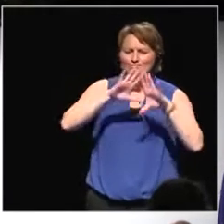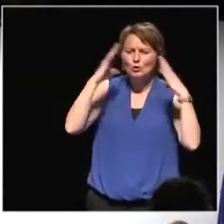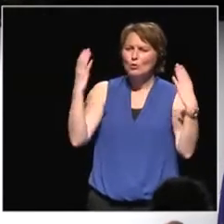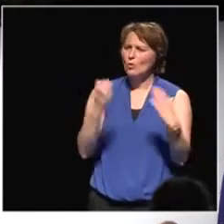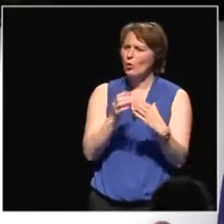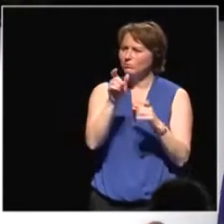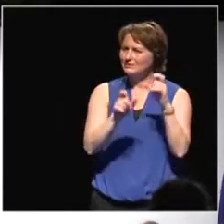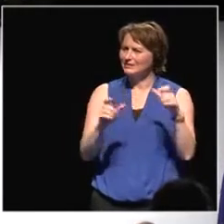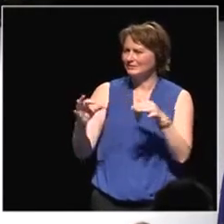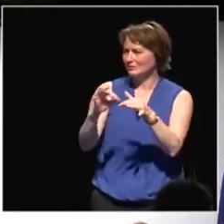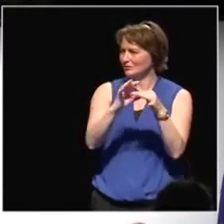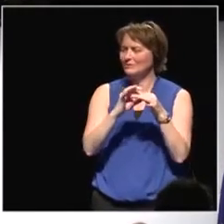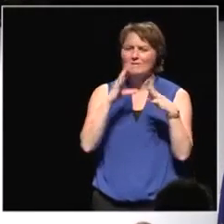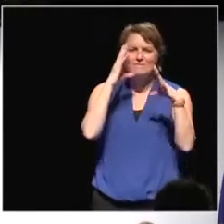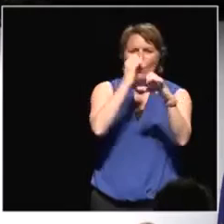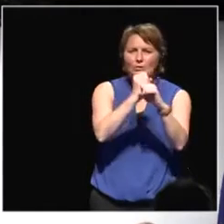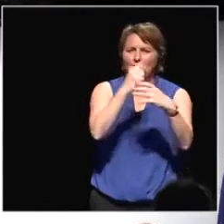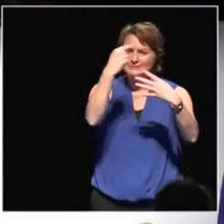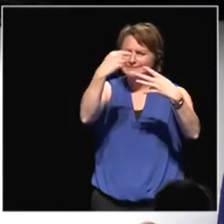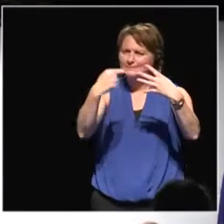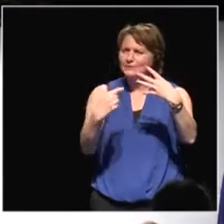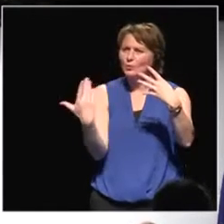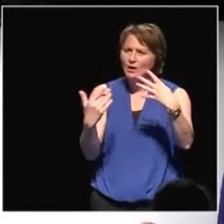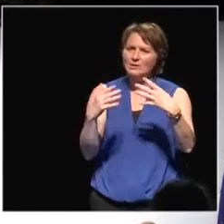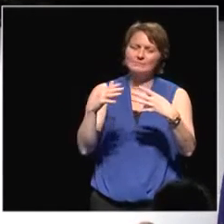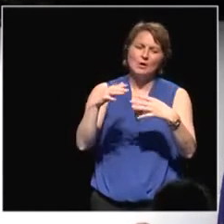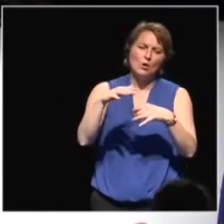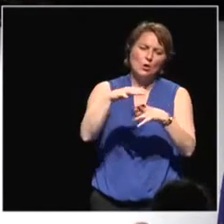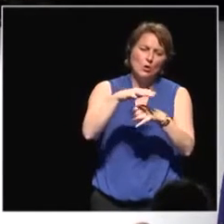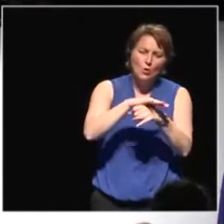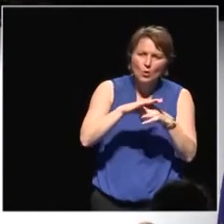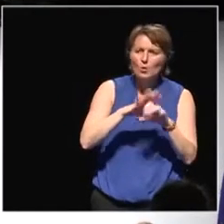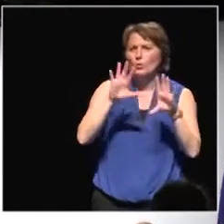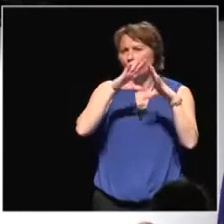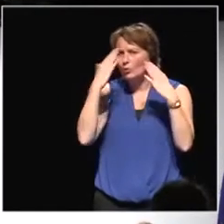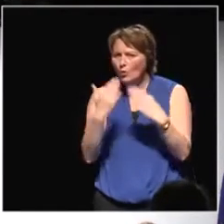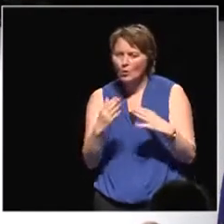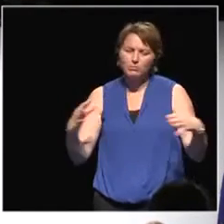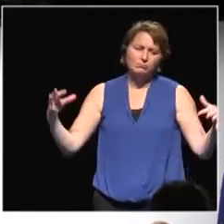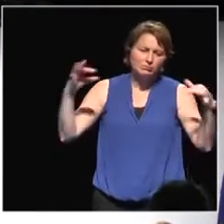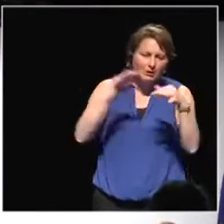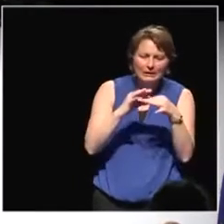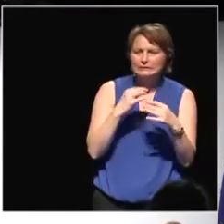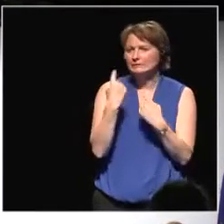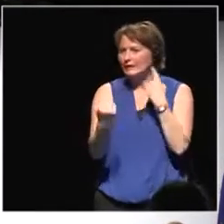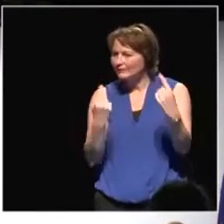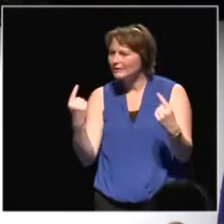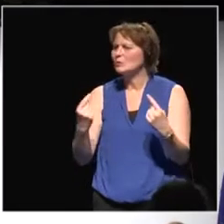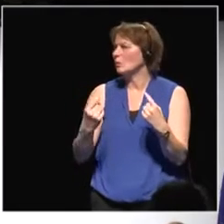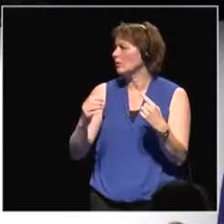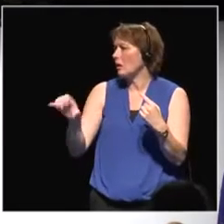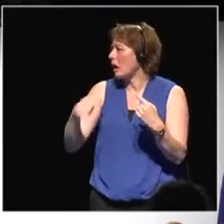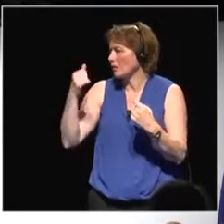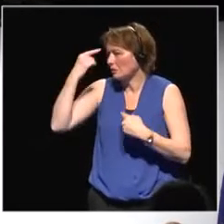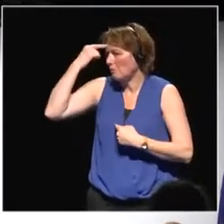the focus should be local, global, collective, individual or, of course, other dimensions you might